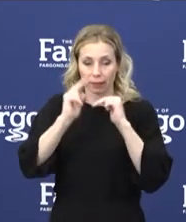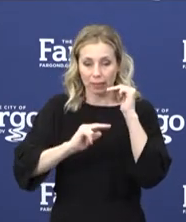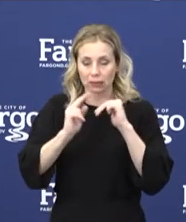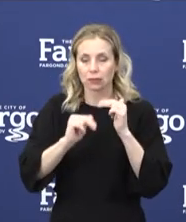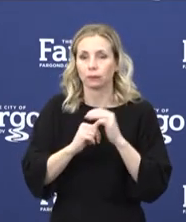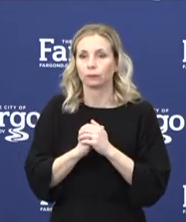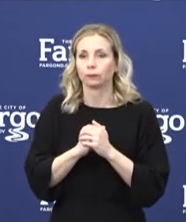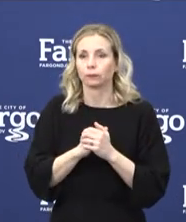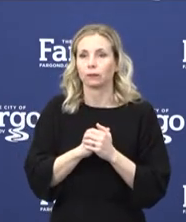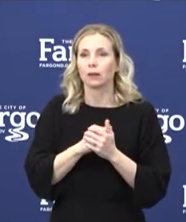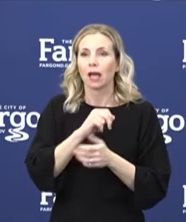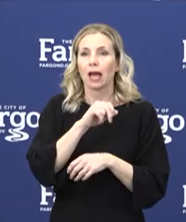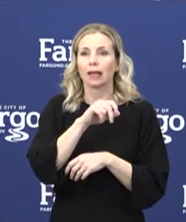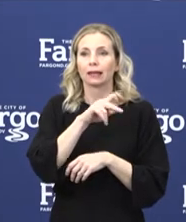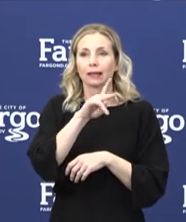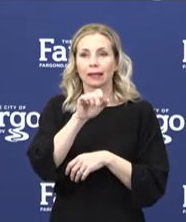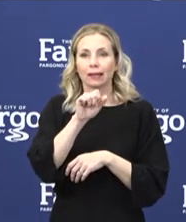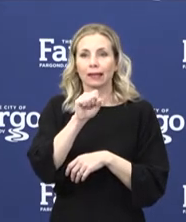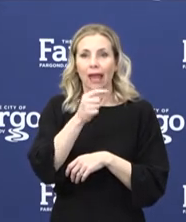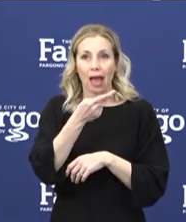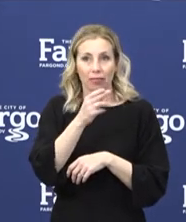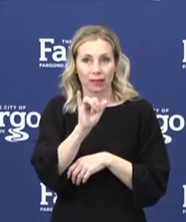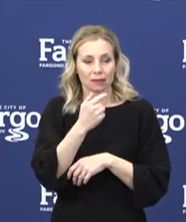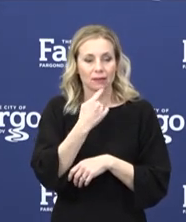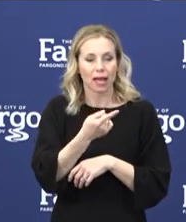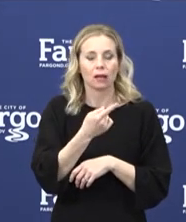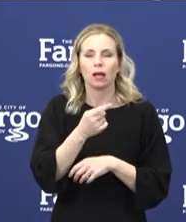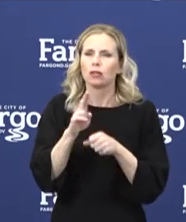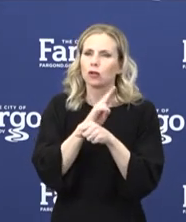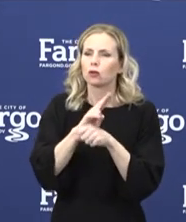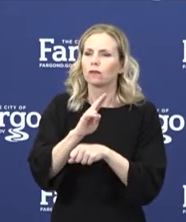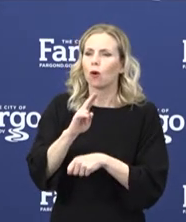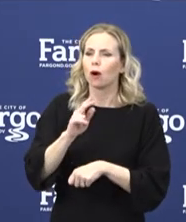I just want to provide some additional guidance around the use of personal masks.